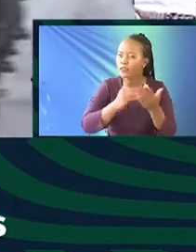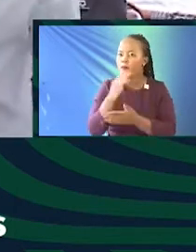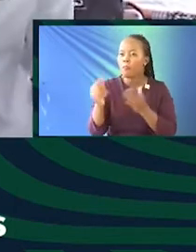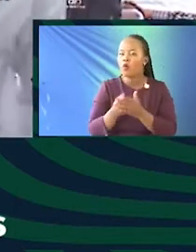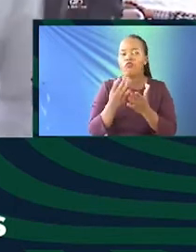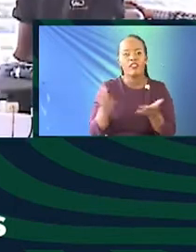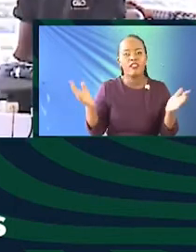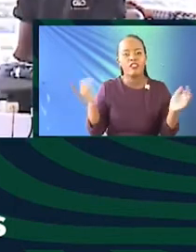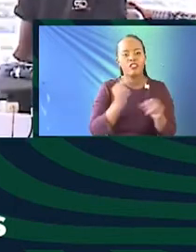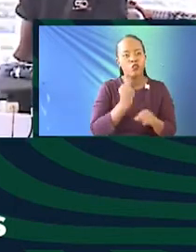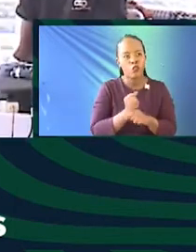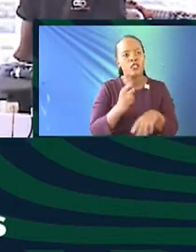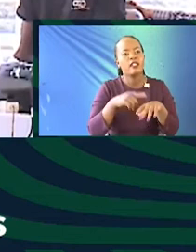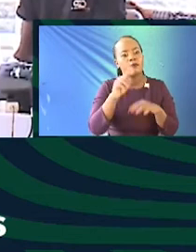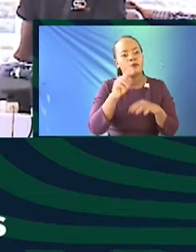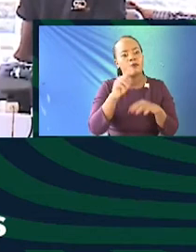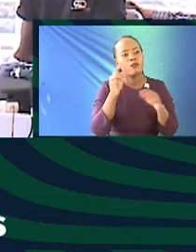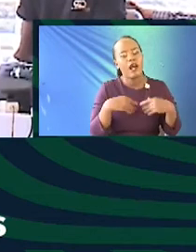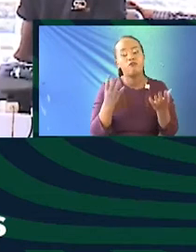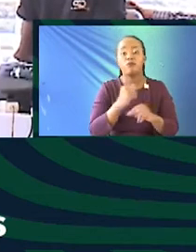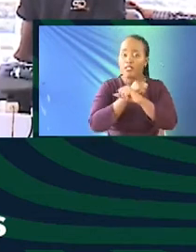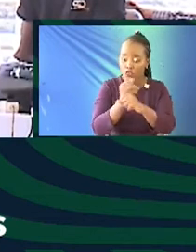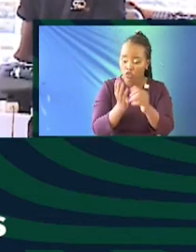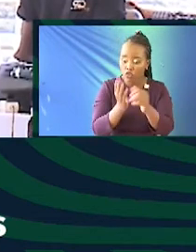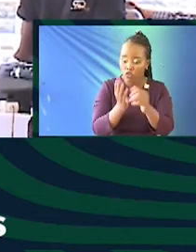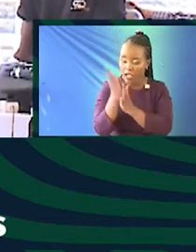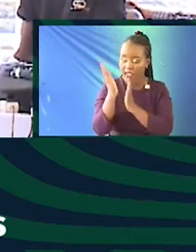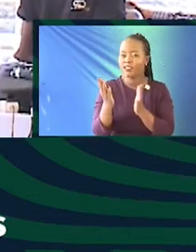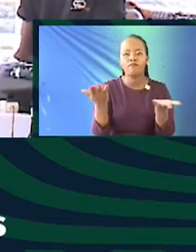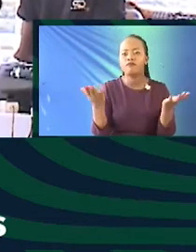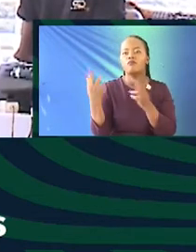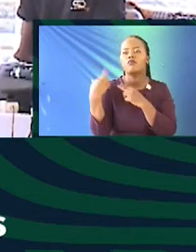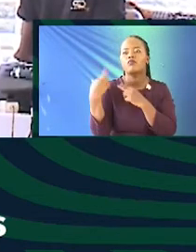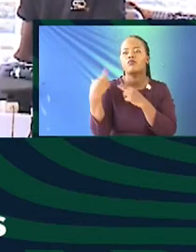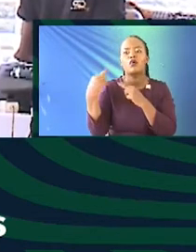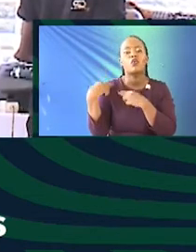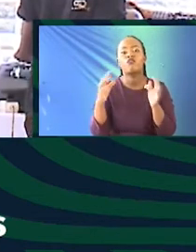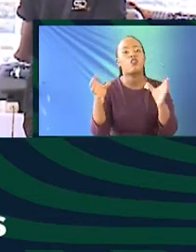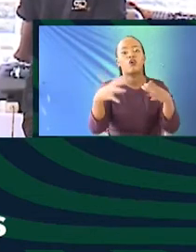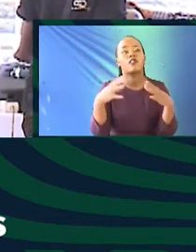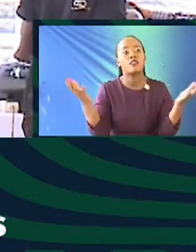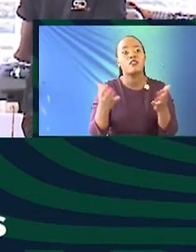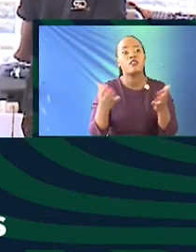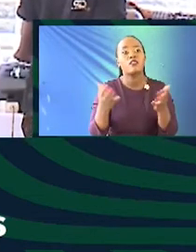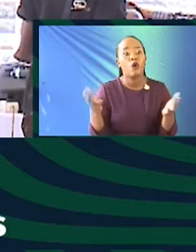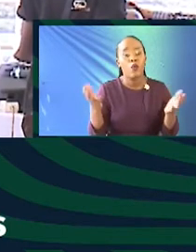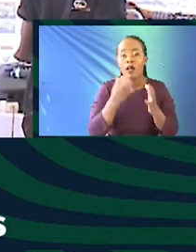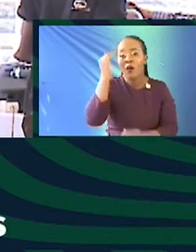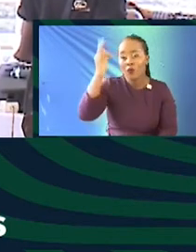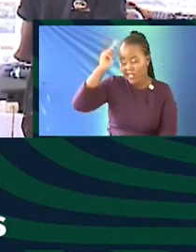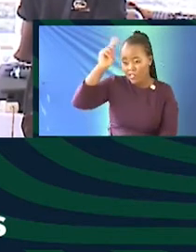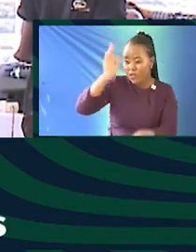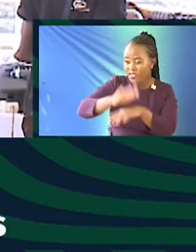And so when you patent and have intellectual property rights to it, where is the role of the community? I'm sure you're getting this knowledge